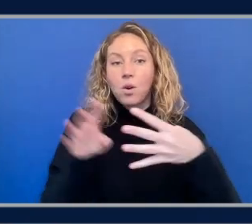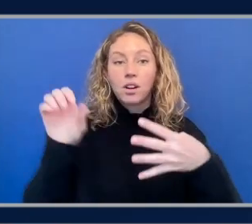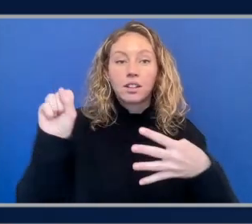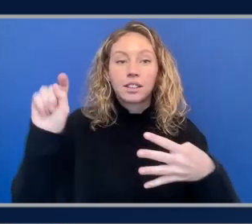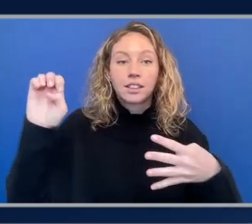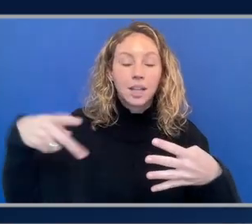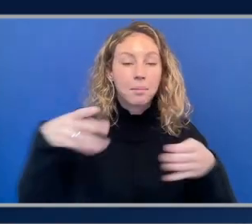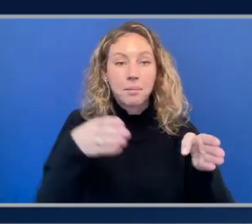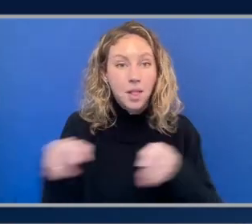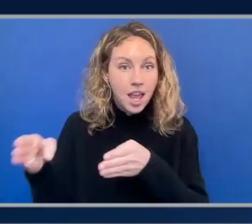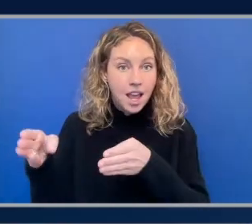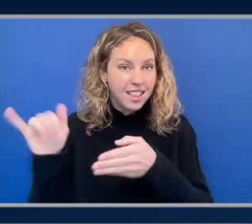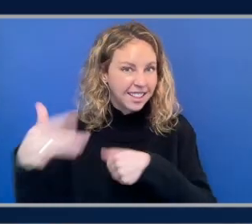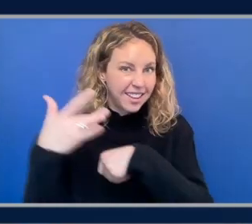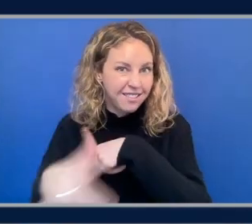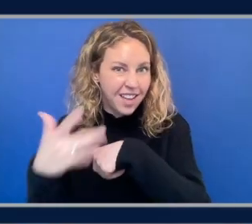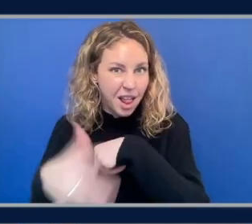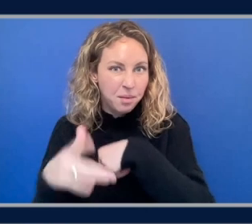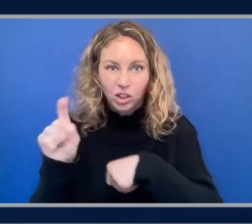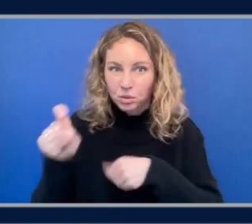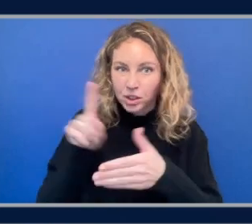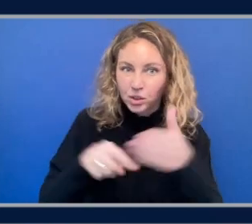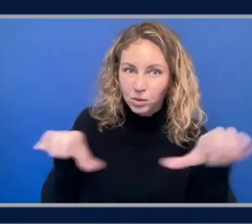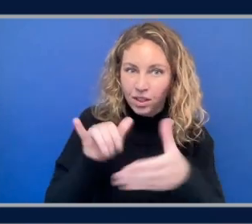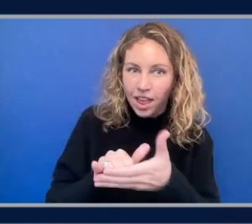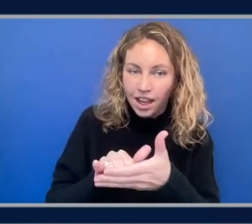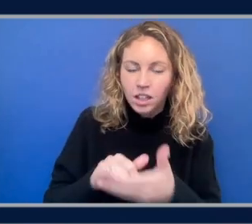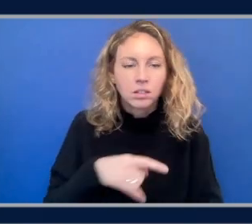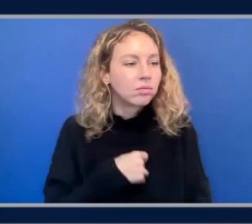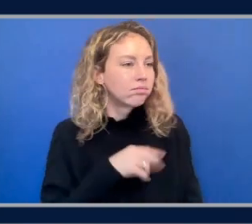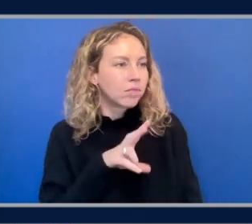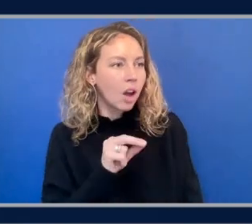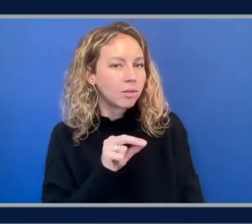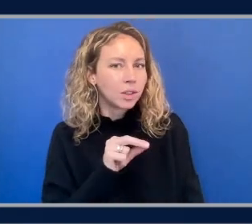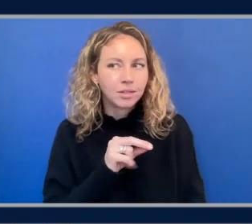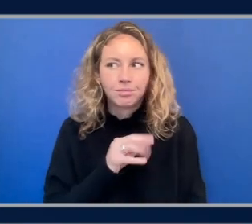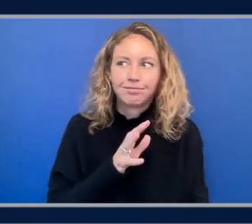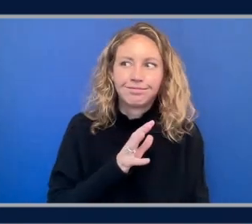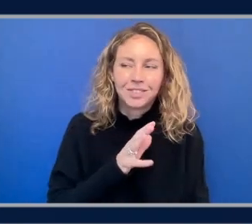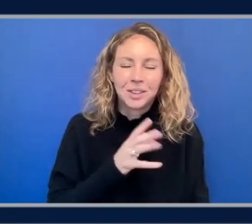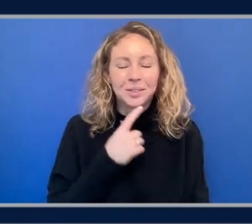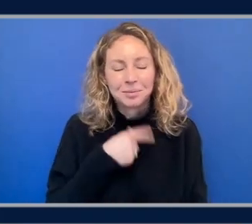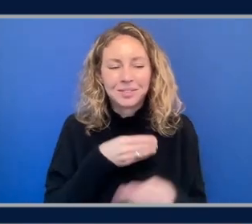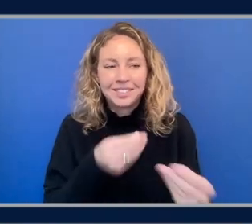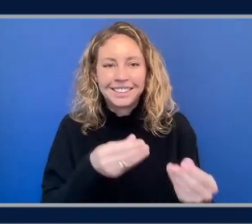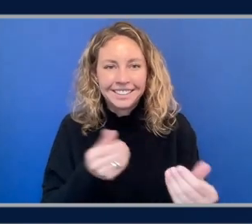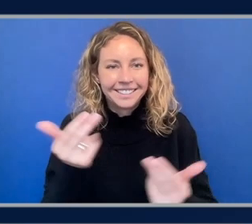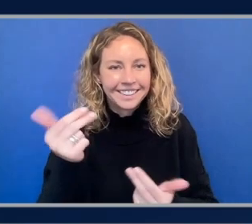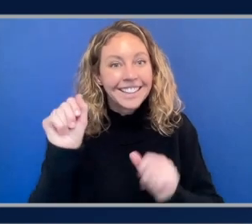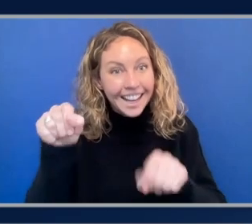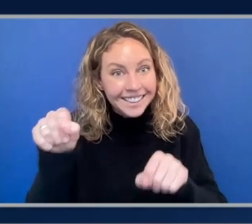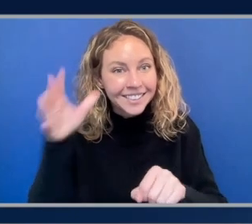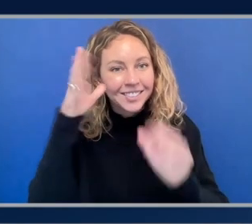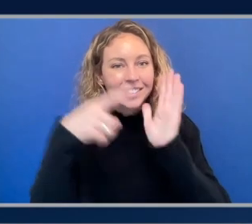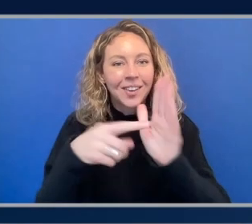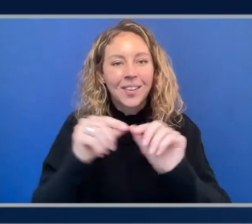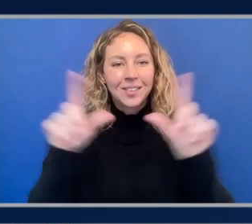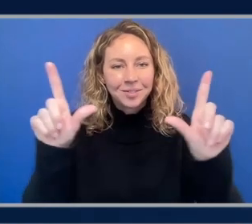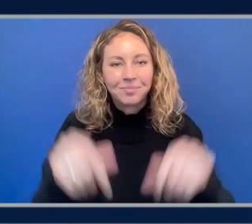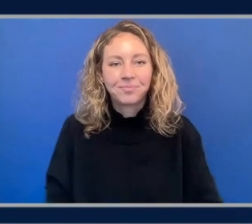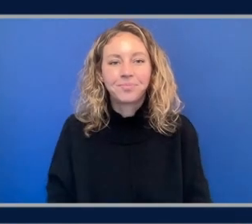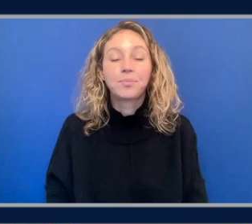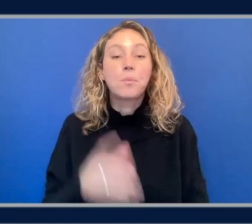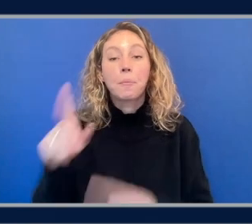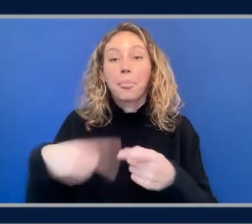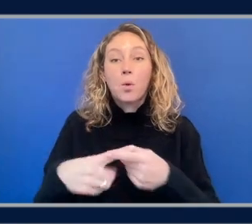No? Yes. All right. Let's take a look at that next. So when you navigate to